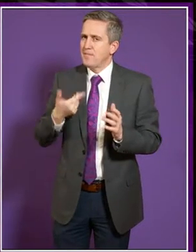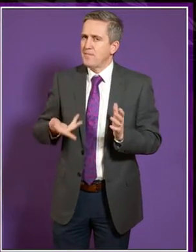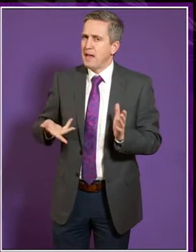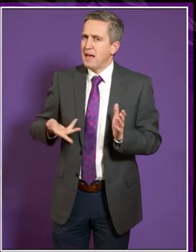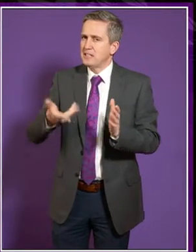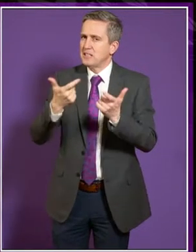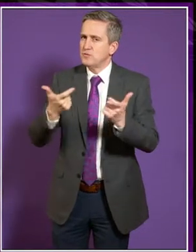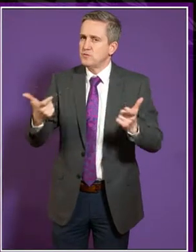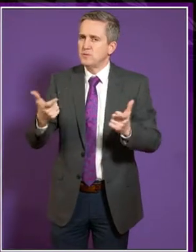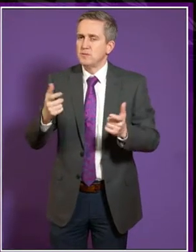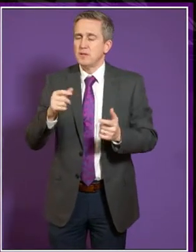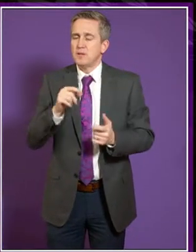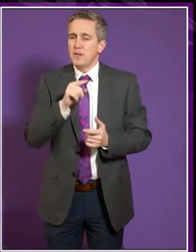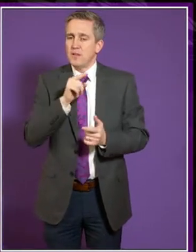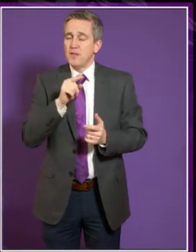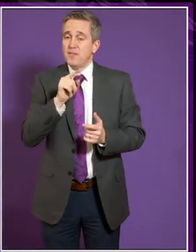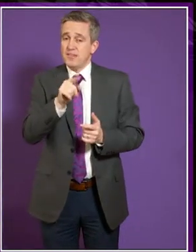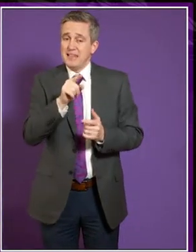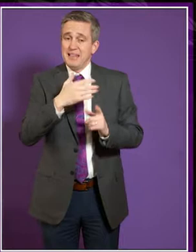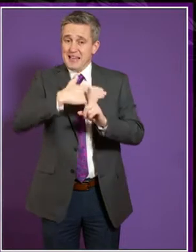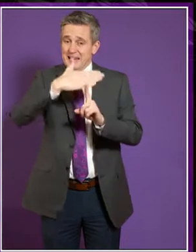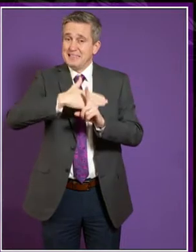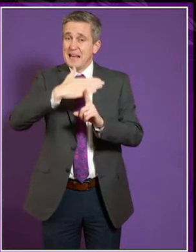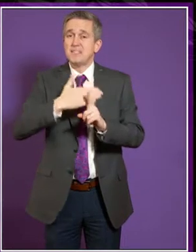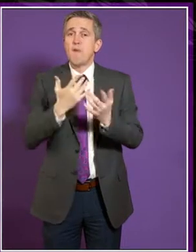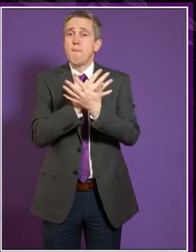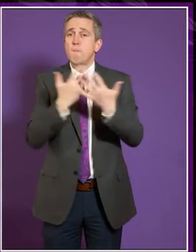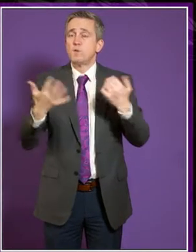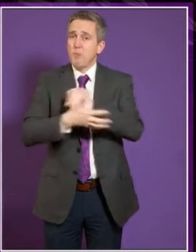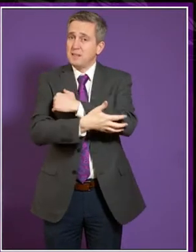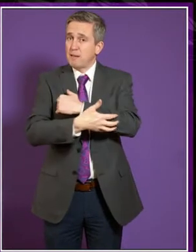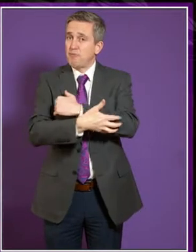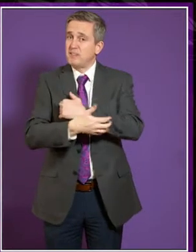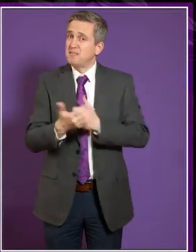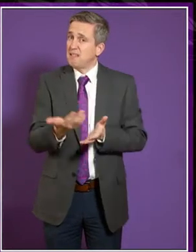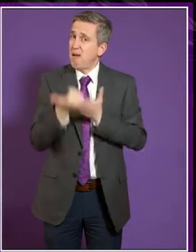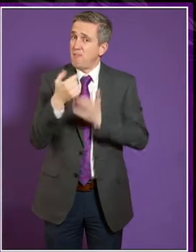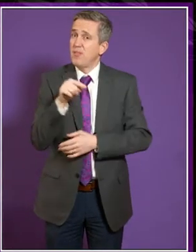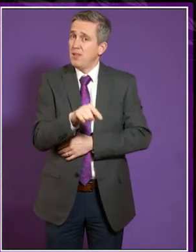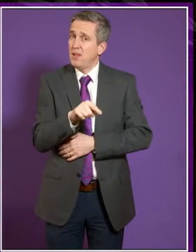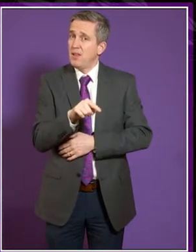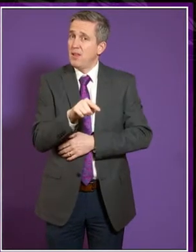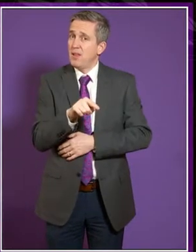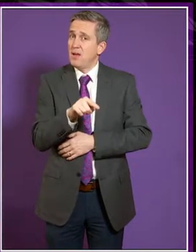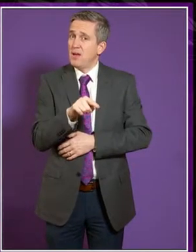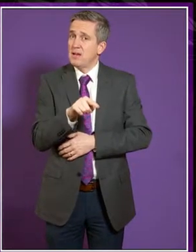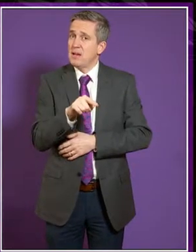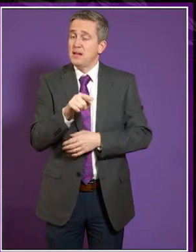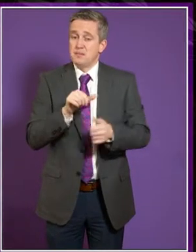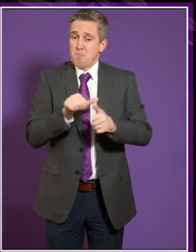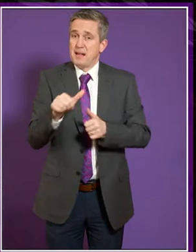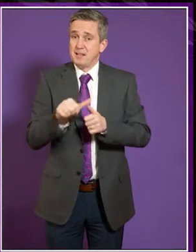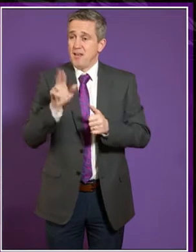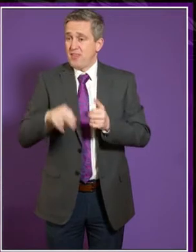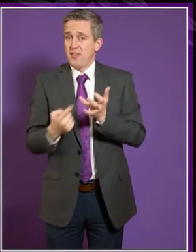I mean, I think SIMD is a very good index of multiple deprivation. It's certainly superior to the equivalent